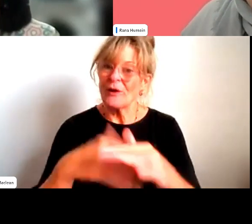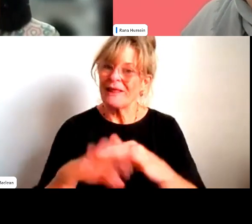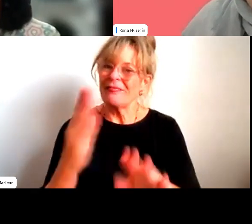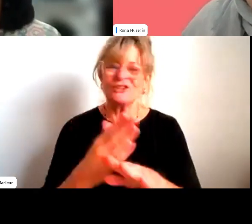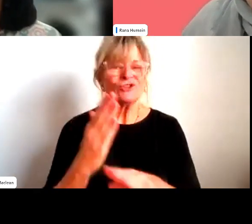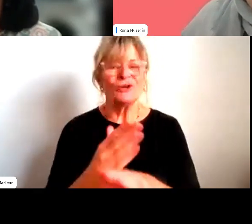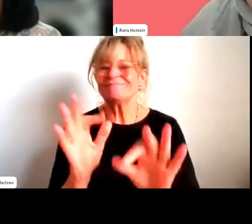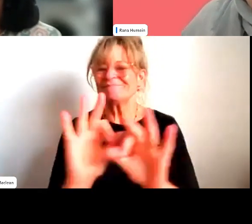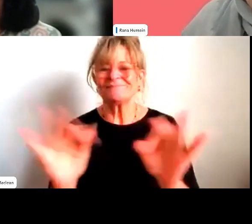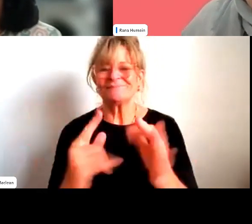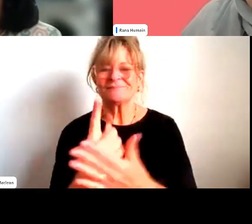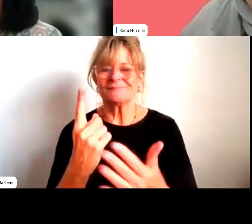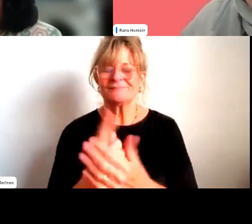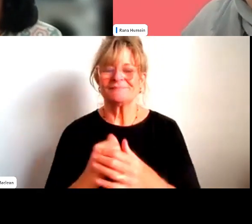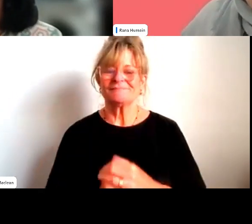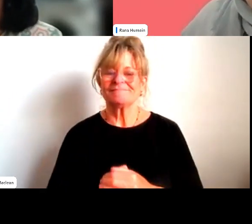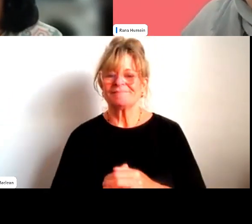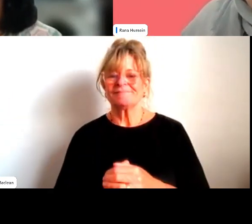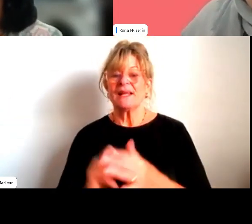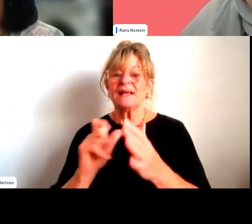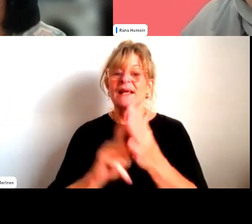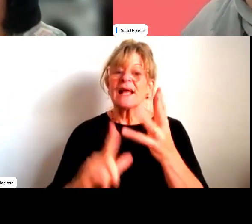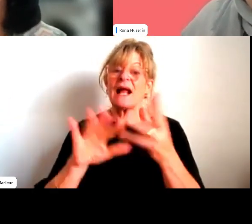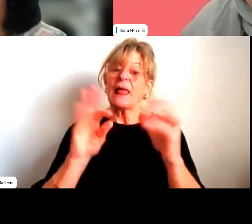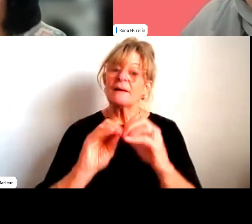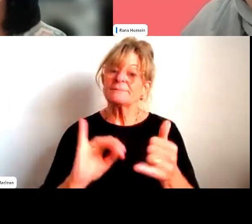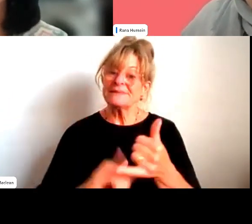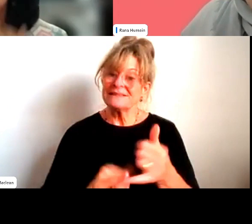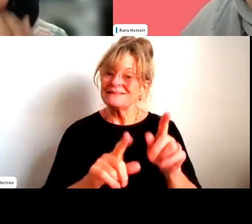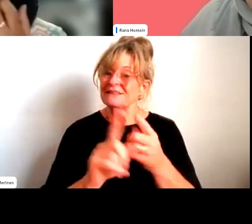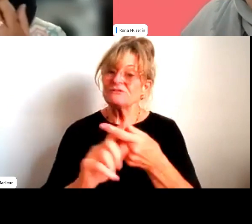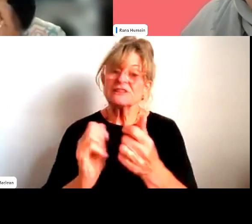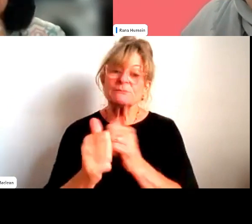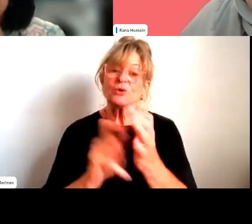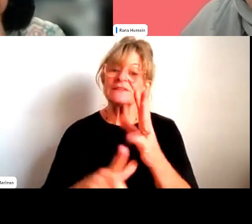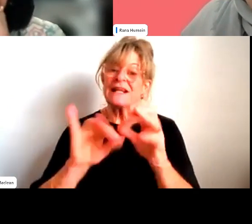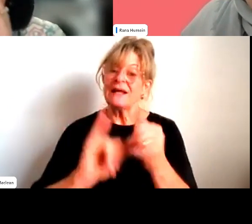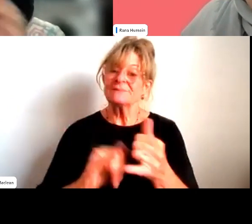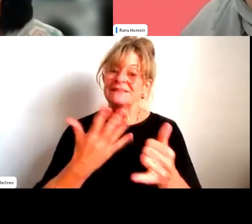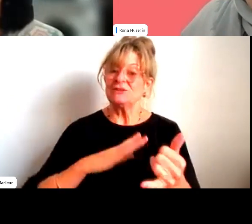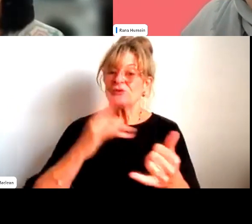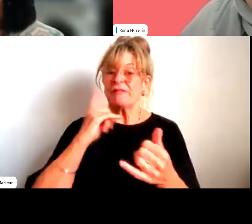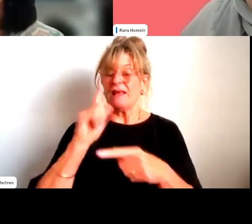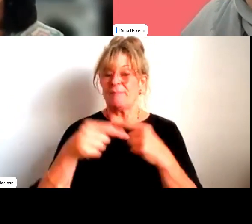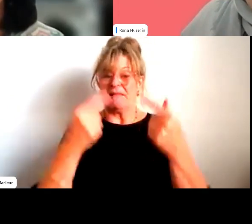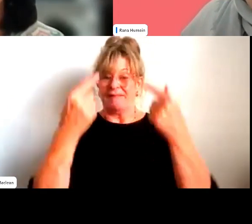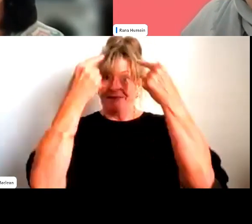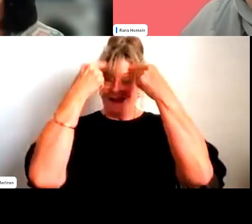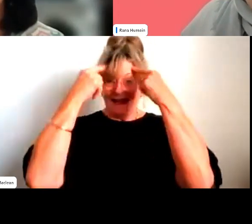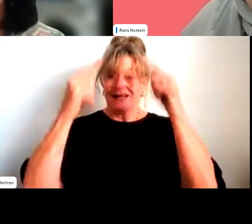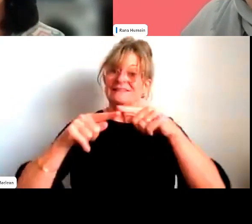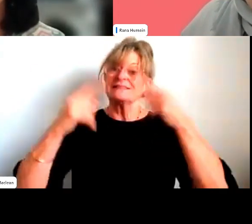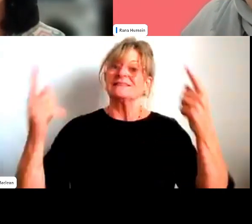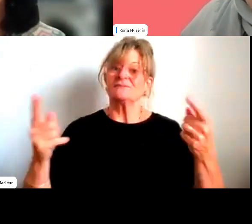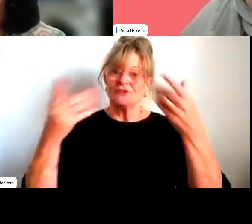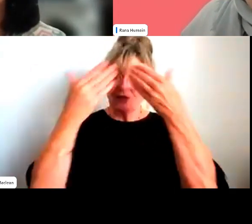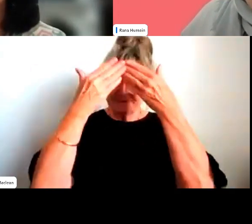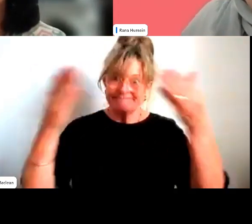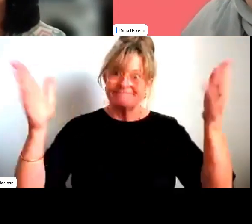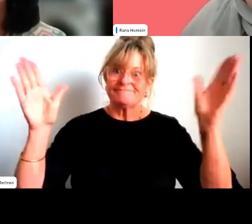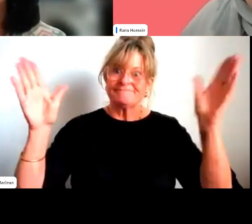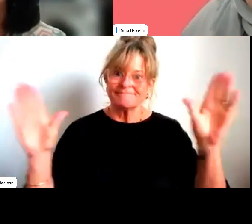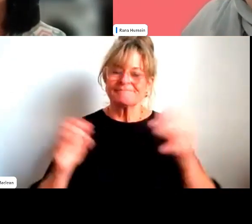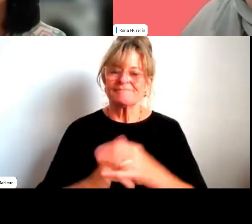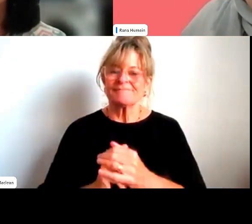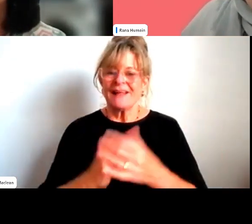can clubs do? Well, clubs need to think about, um, thinking differently. So again, some of the unpacking, some of those